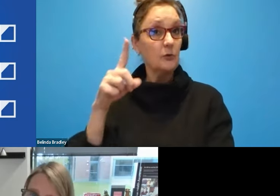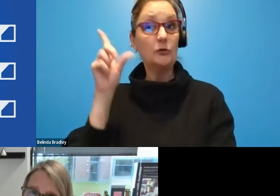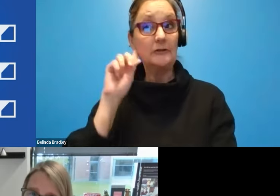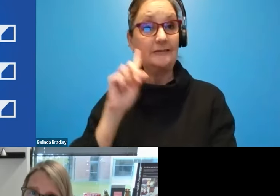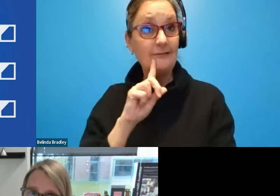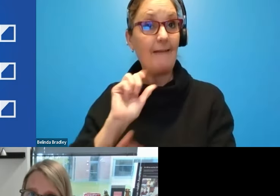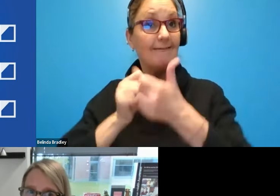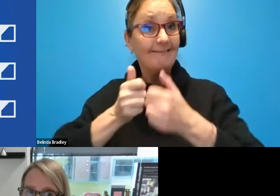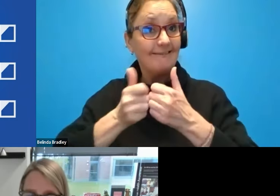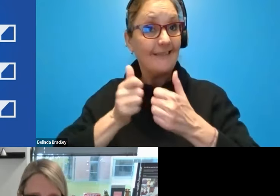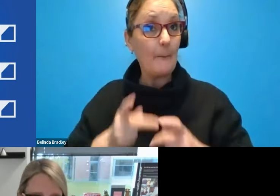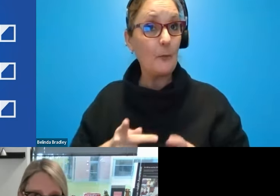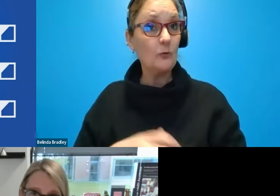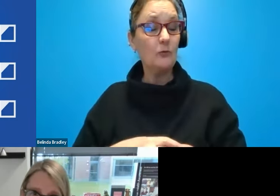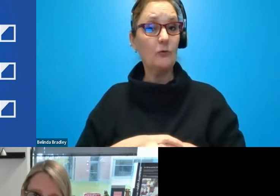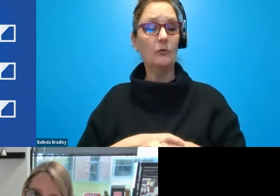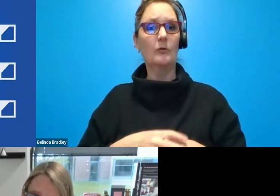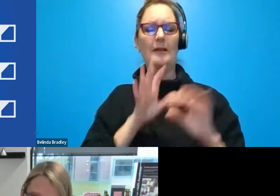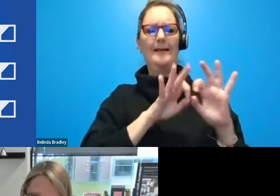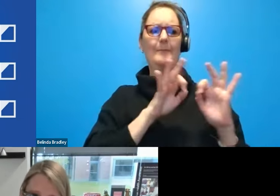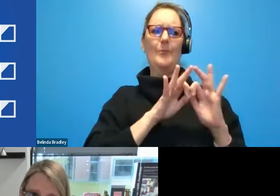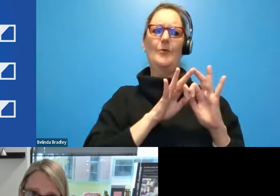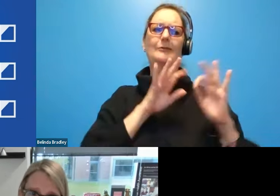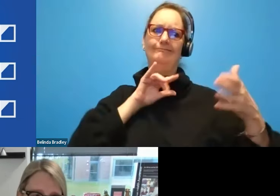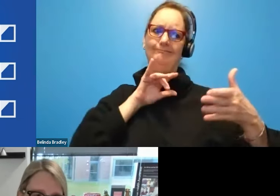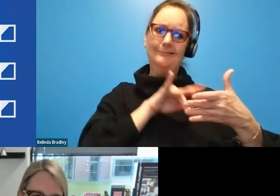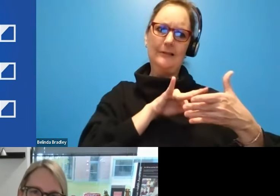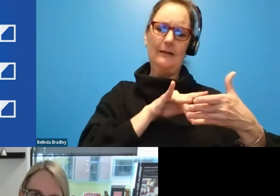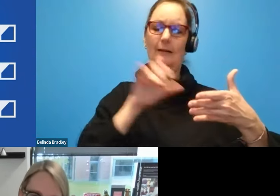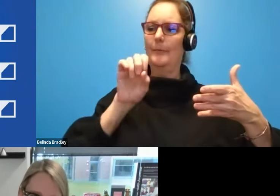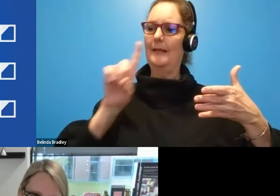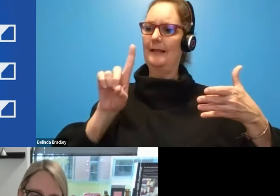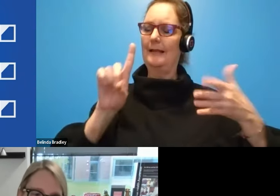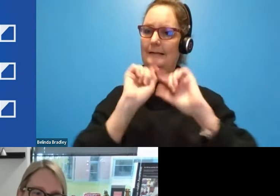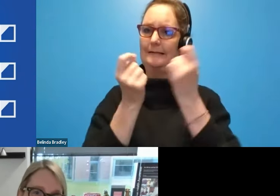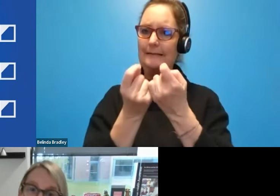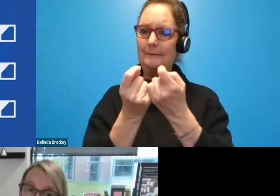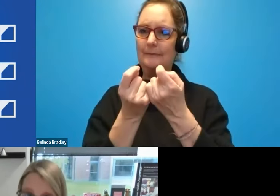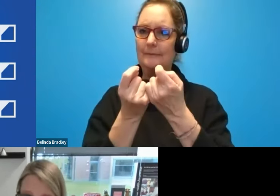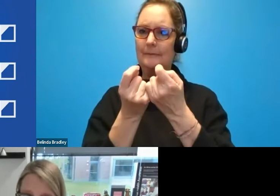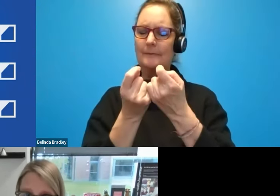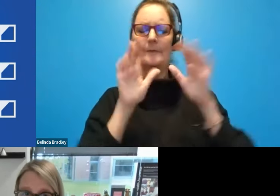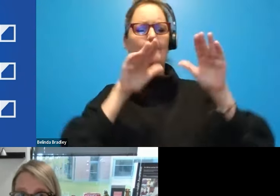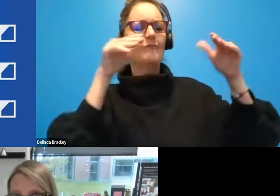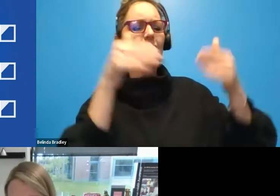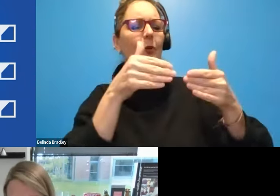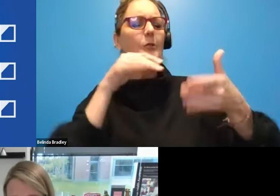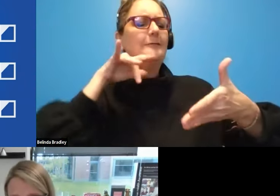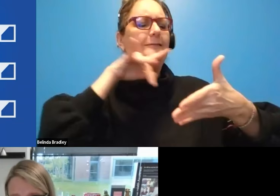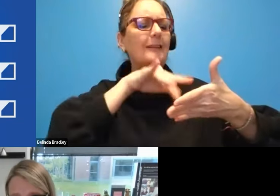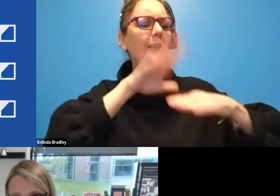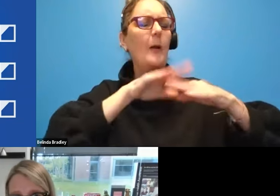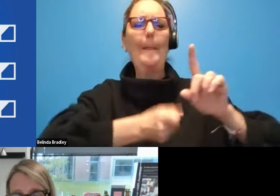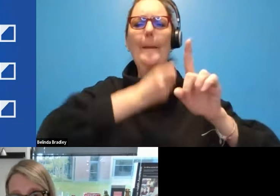a really important piece and study done by education team, looking at the impact. Of the pandemic on kids with